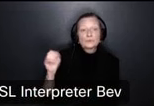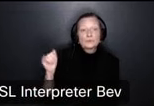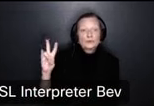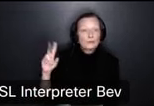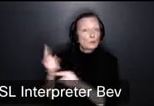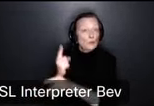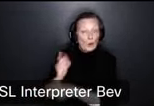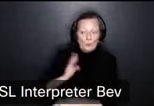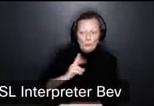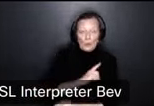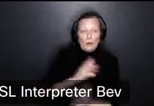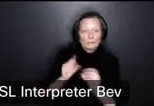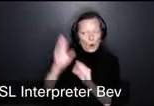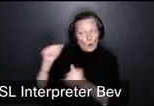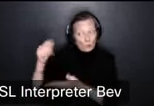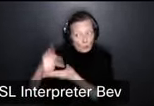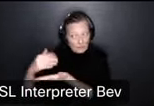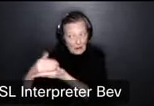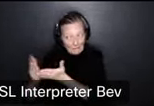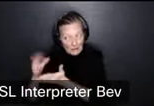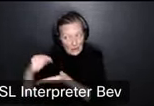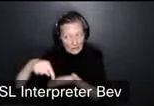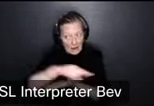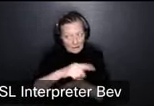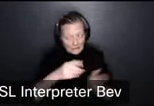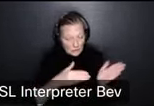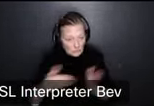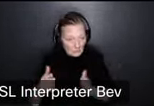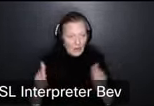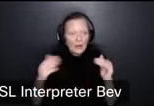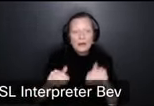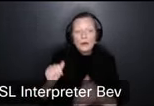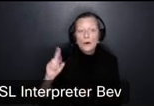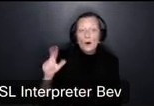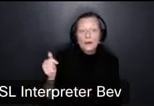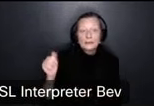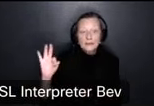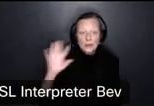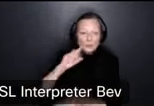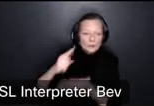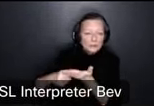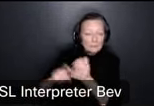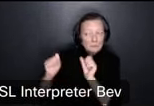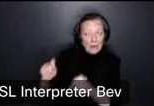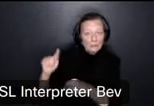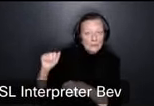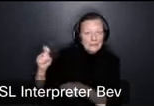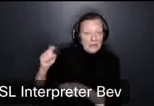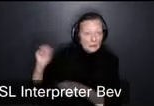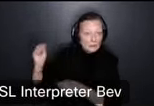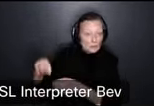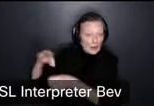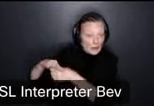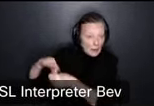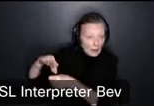approve a budget and a compensation plan in august 19th we will be discussing a possible tax rate election and possibly setting the tax